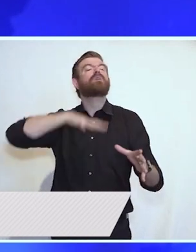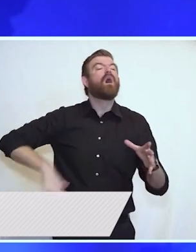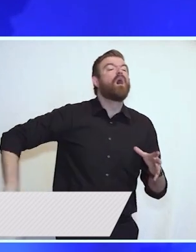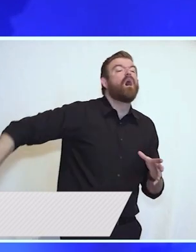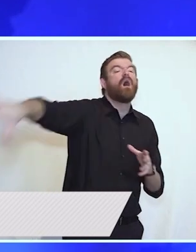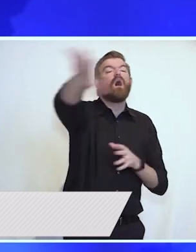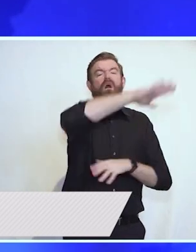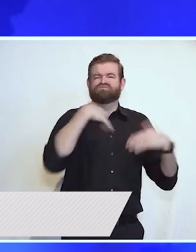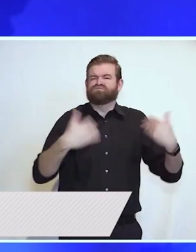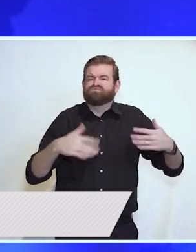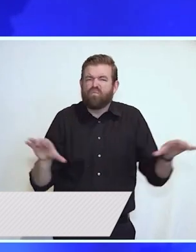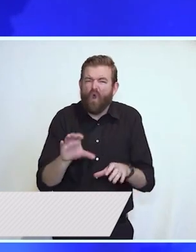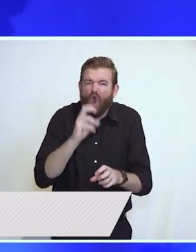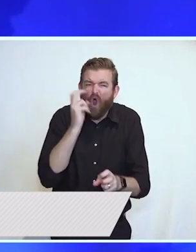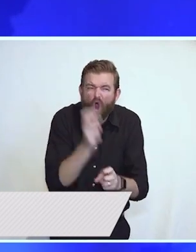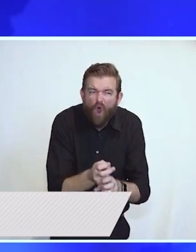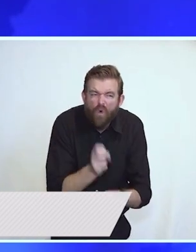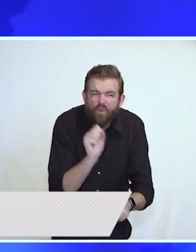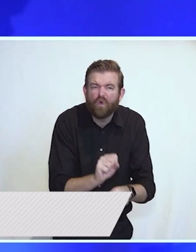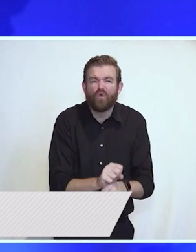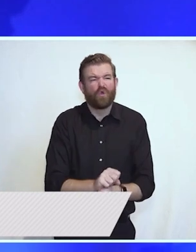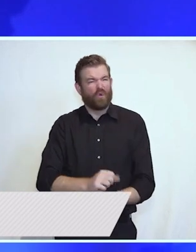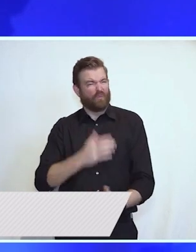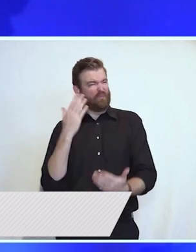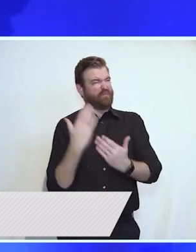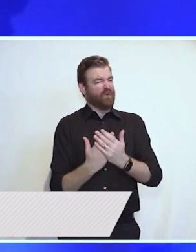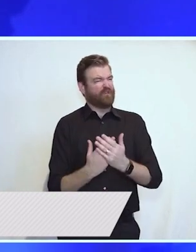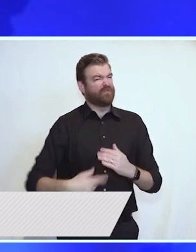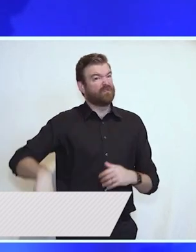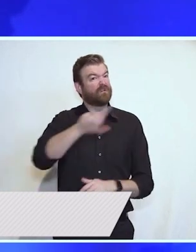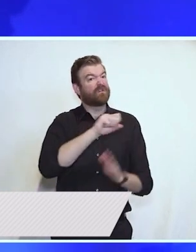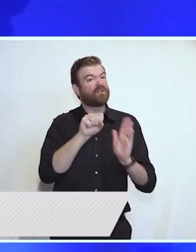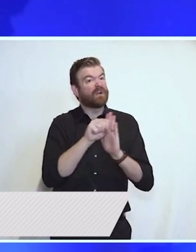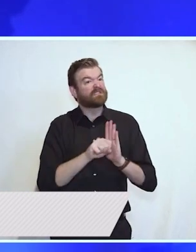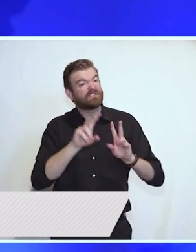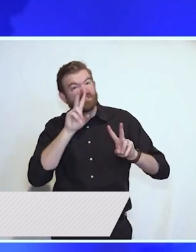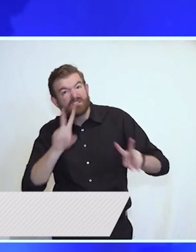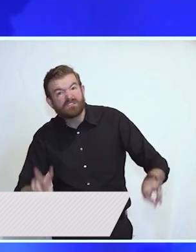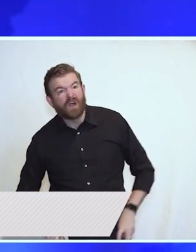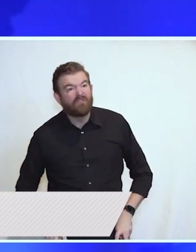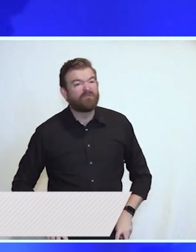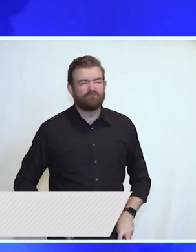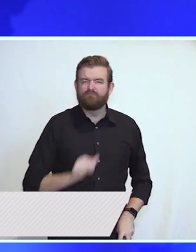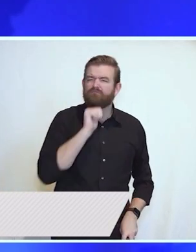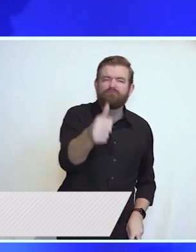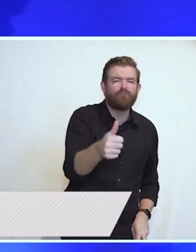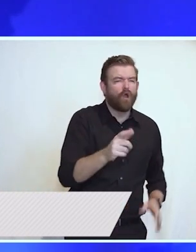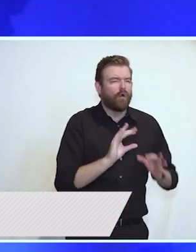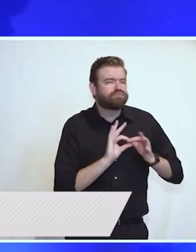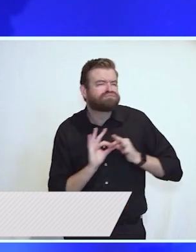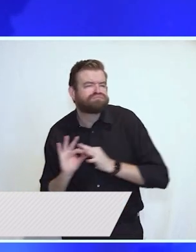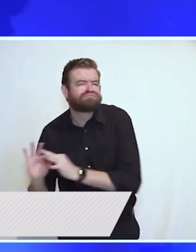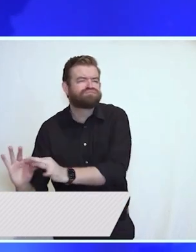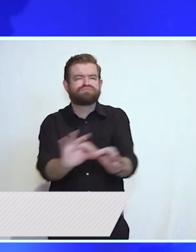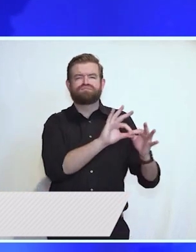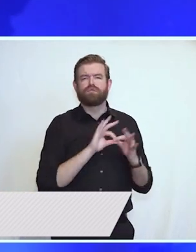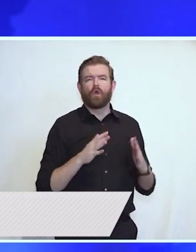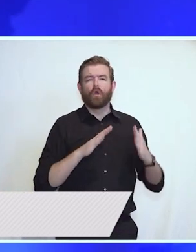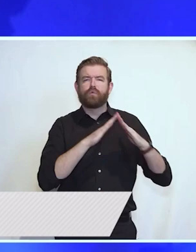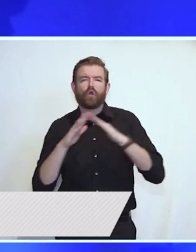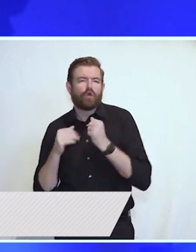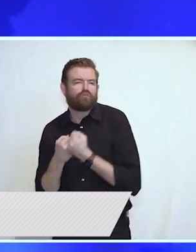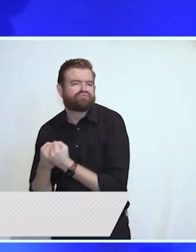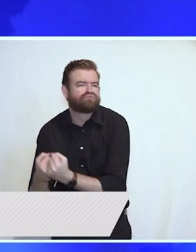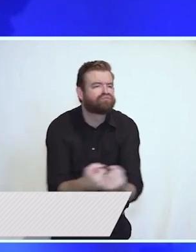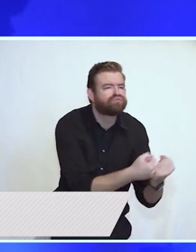proven our state's overwhelming selflessness and community spirit. You've proven our collective faith in science and